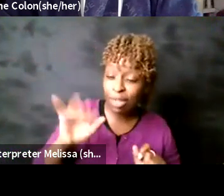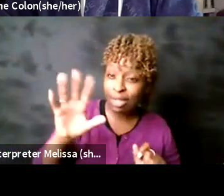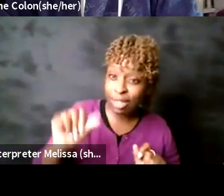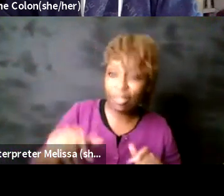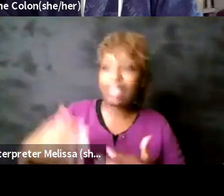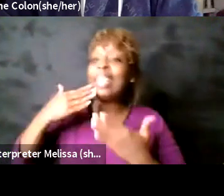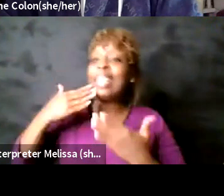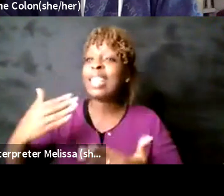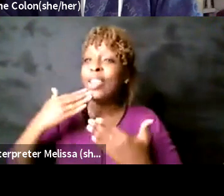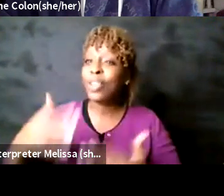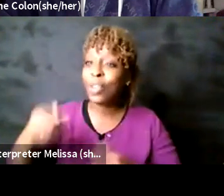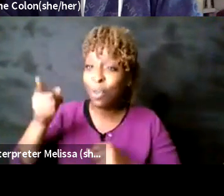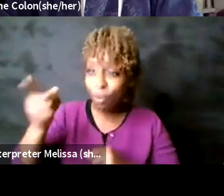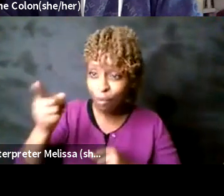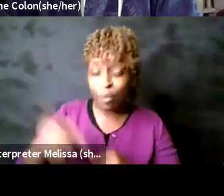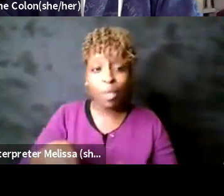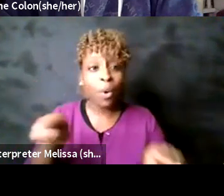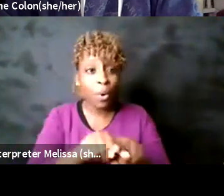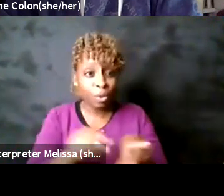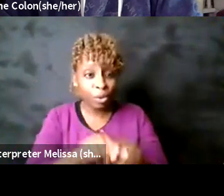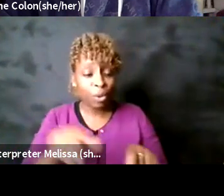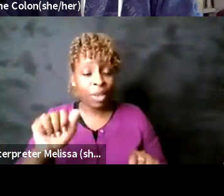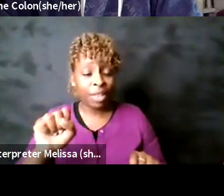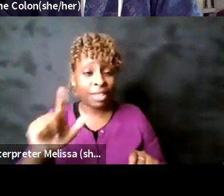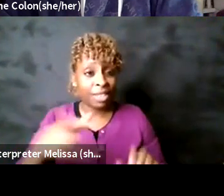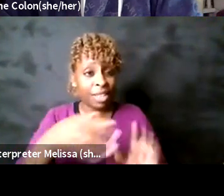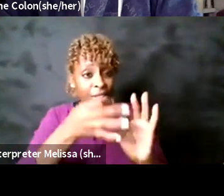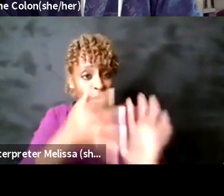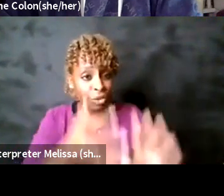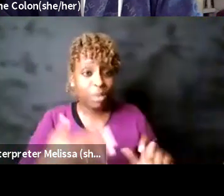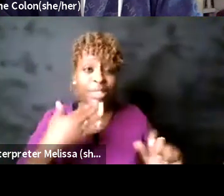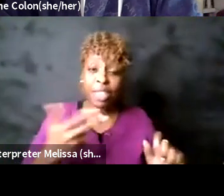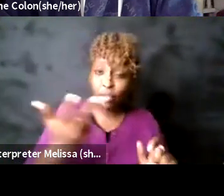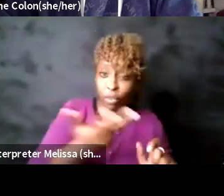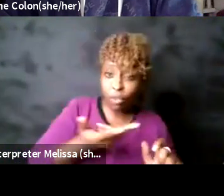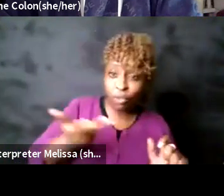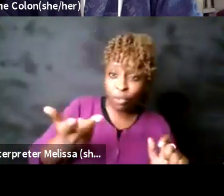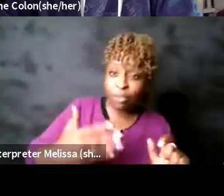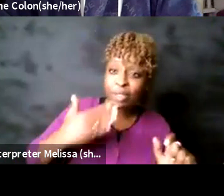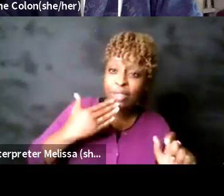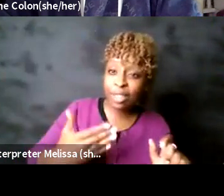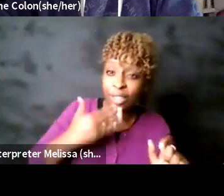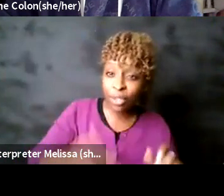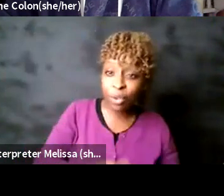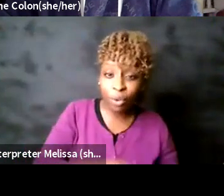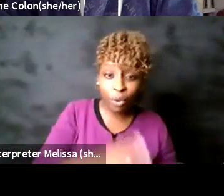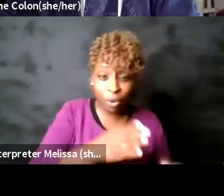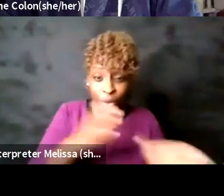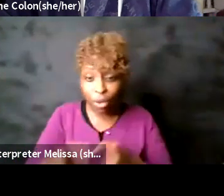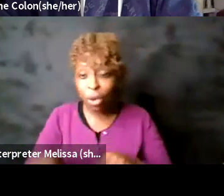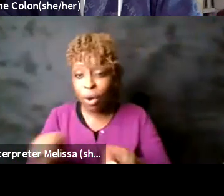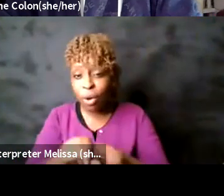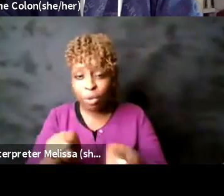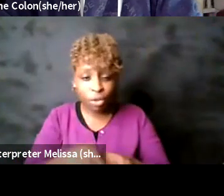asl interpreters how important that we could share this with everyone thank all three of you and uh rachel behind the scenes thank you for being there